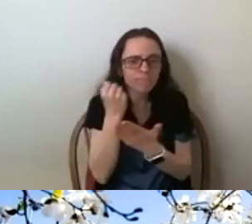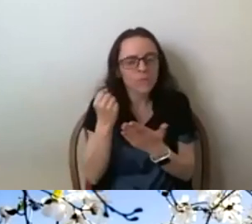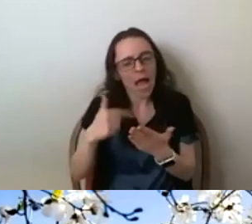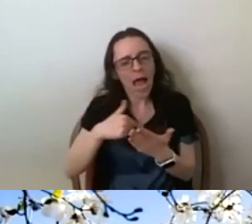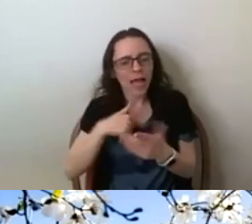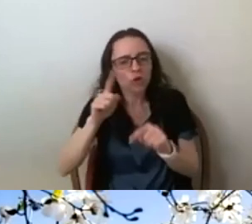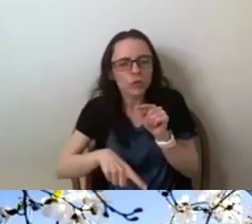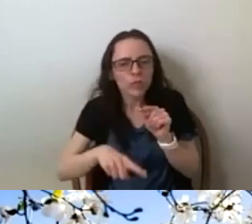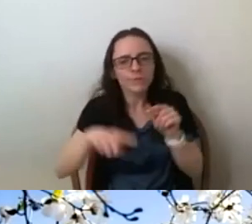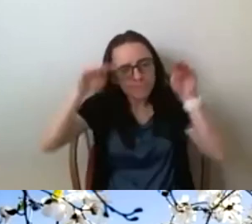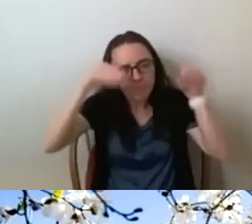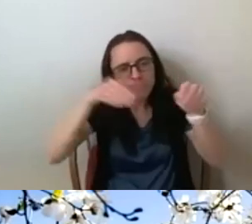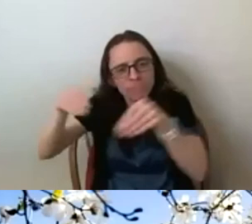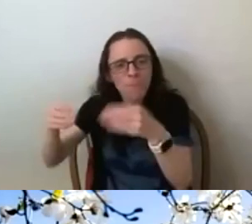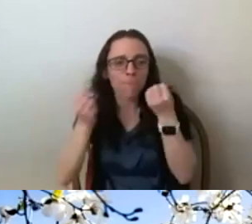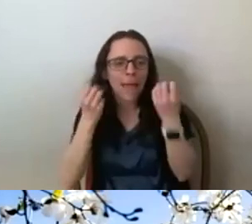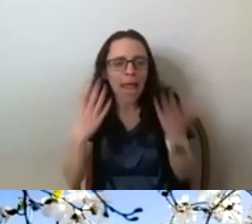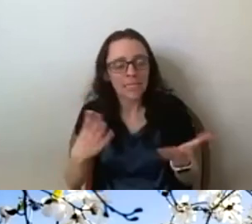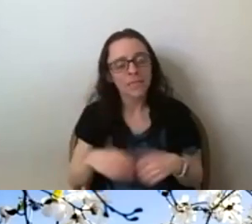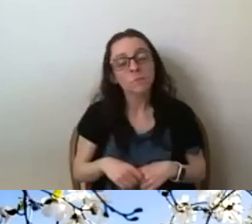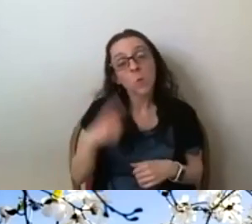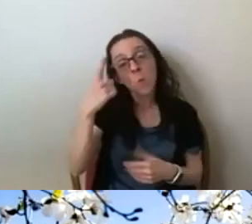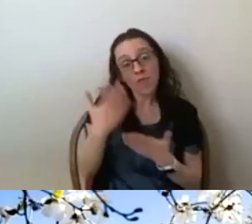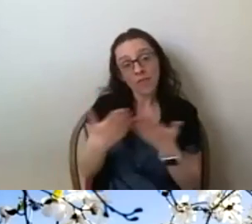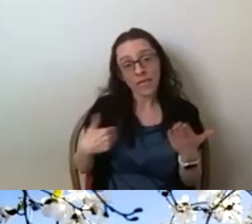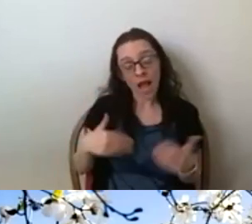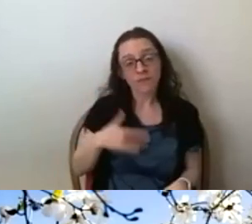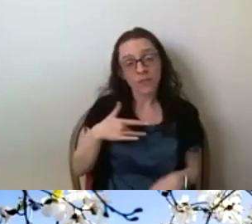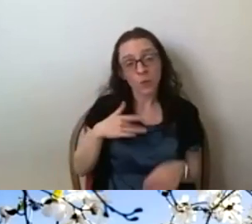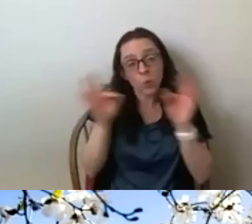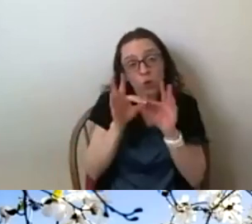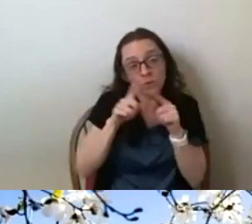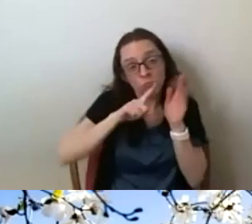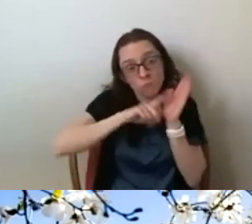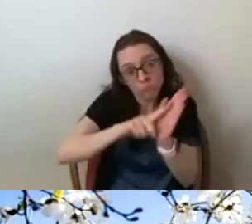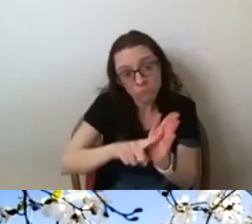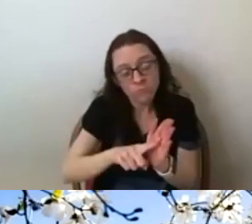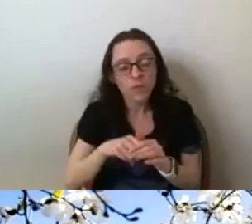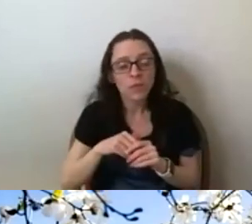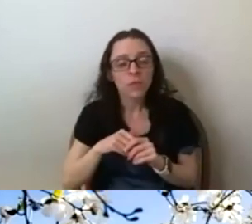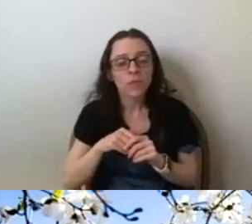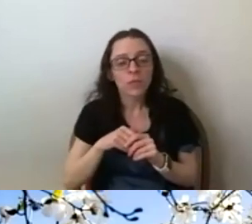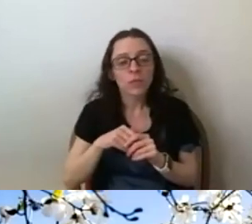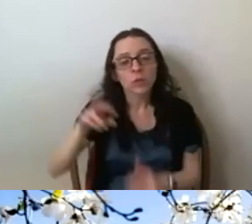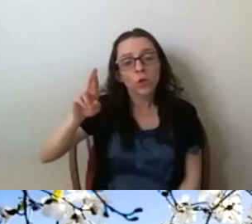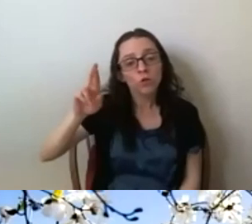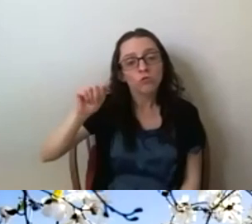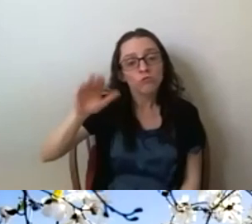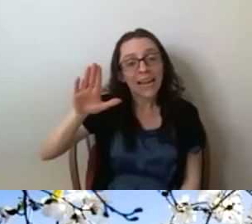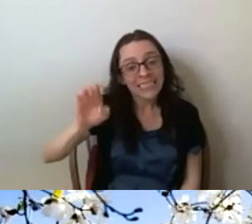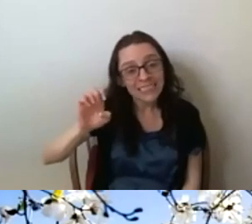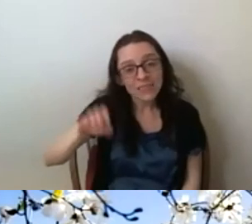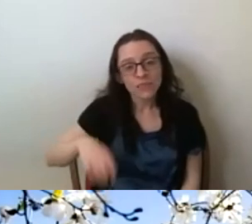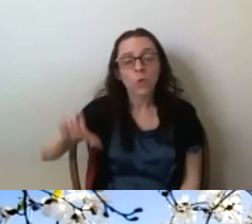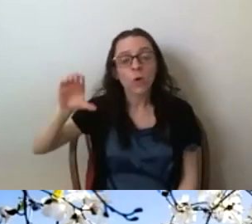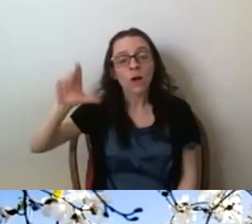but I think an important aspect that I'd like to expand upon are, um, like racial or class differences and dating